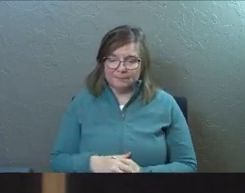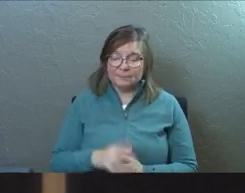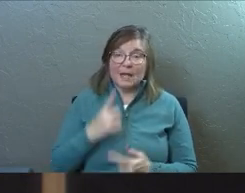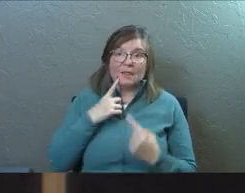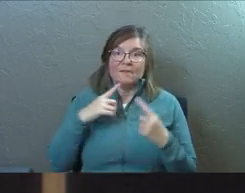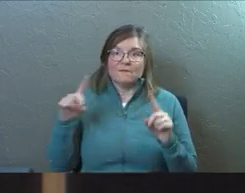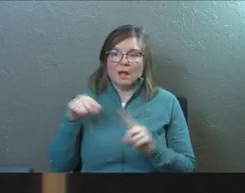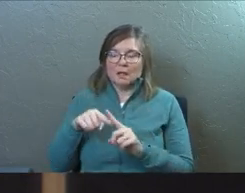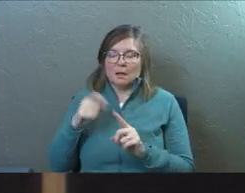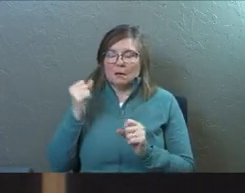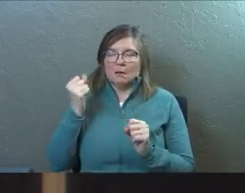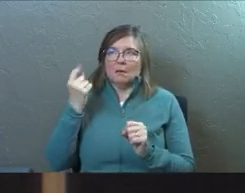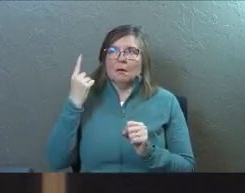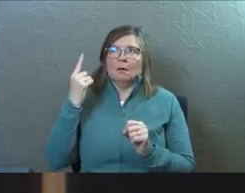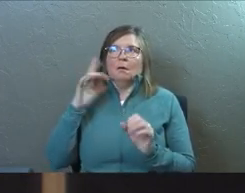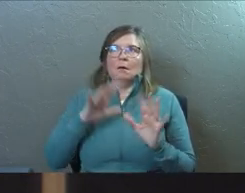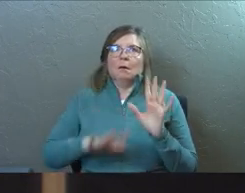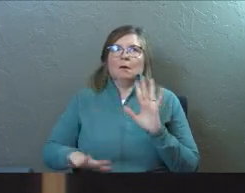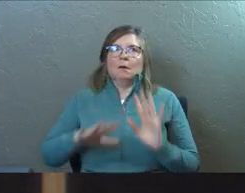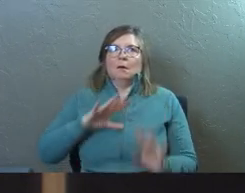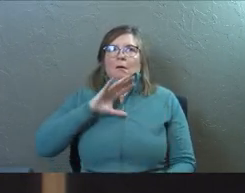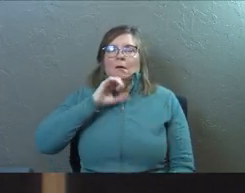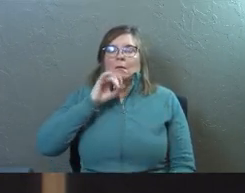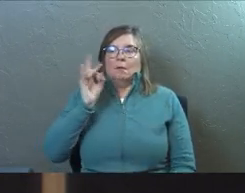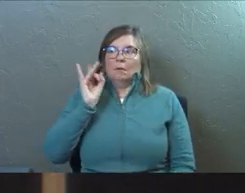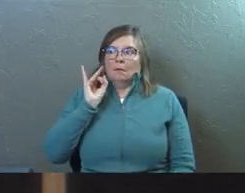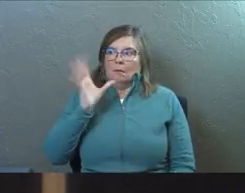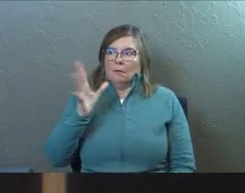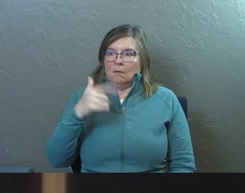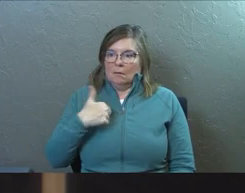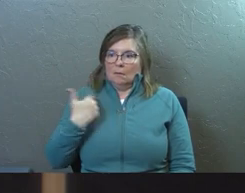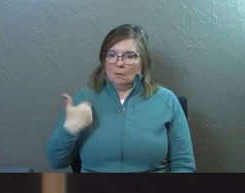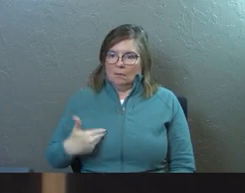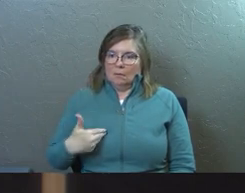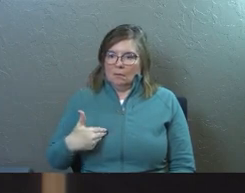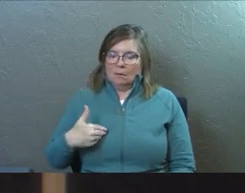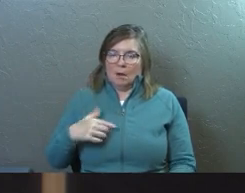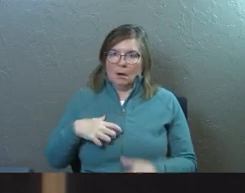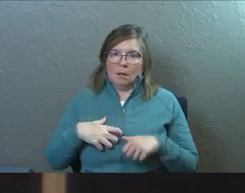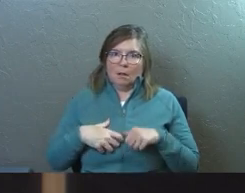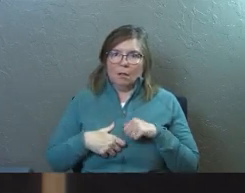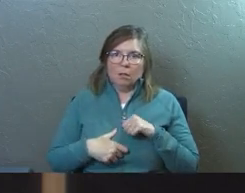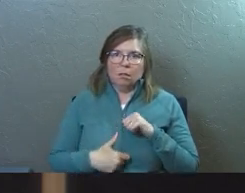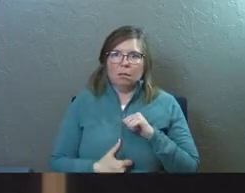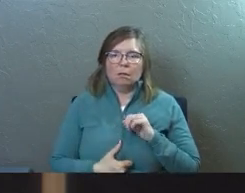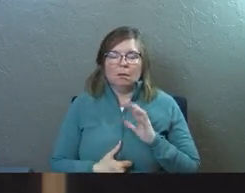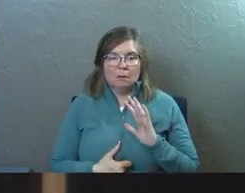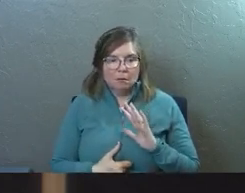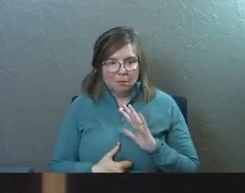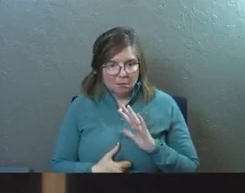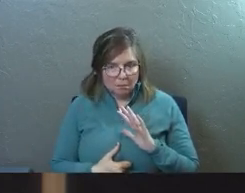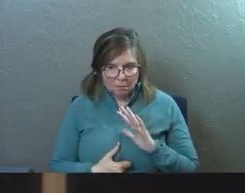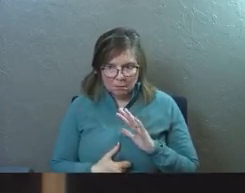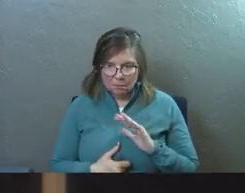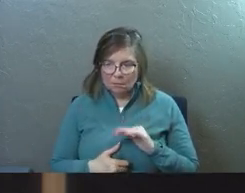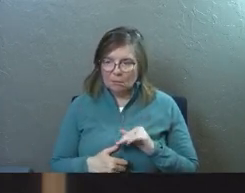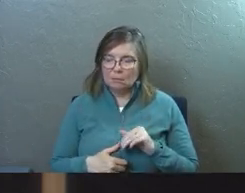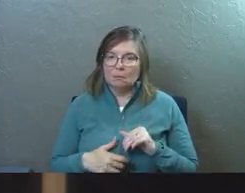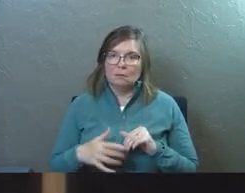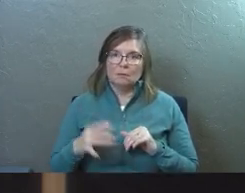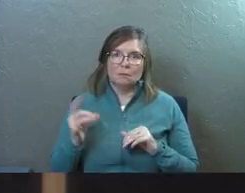And then finally he did come against it. Finally he did realize what he had done. And it crushed him like it crushed Peter, like it crushed Saul.